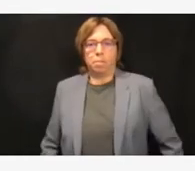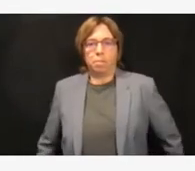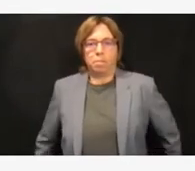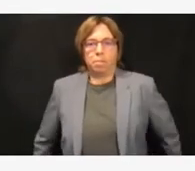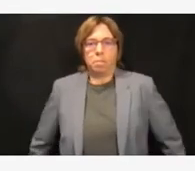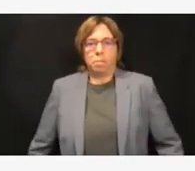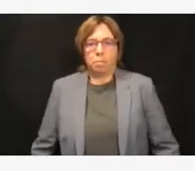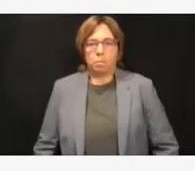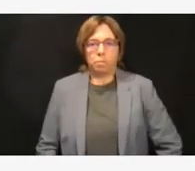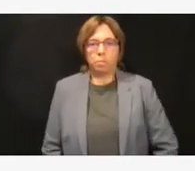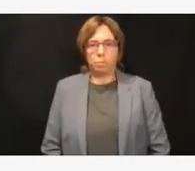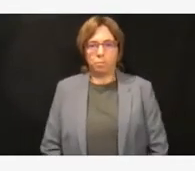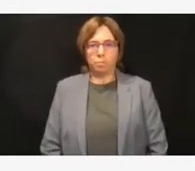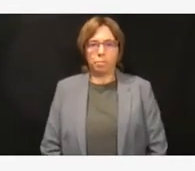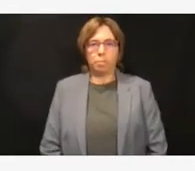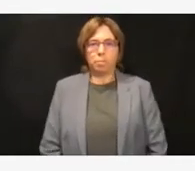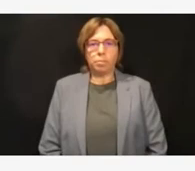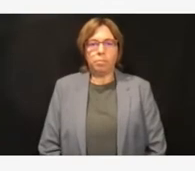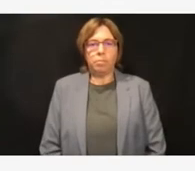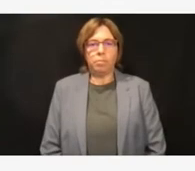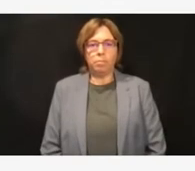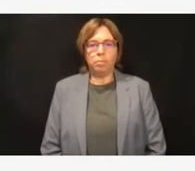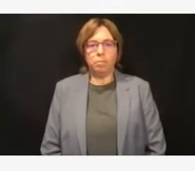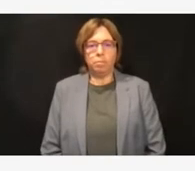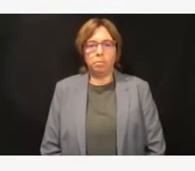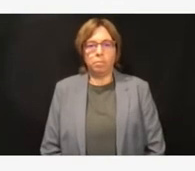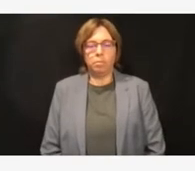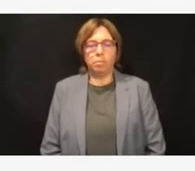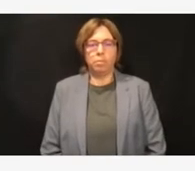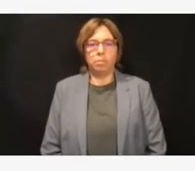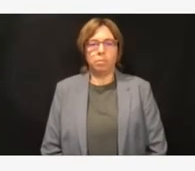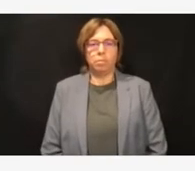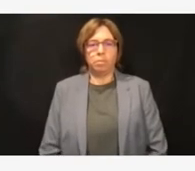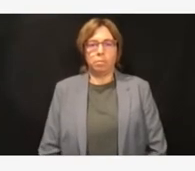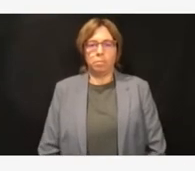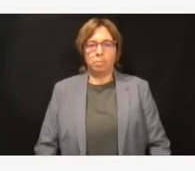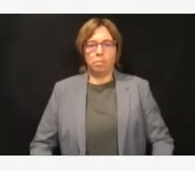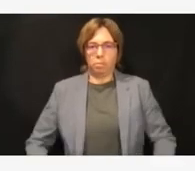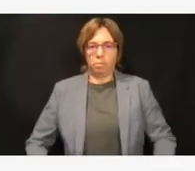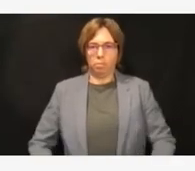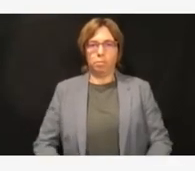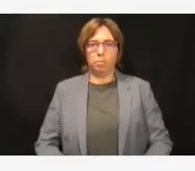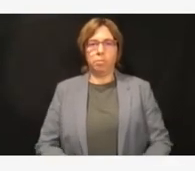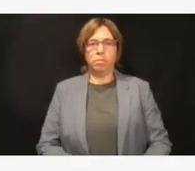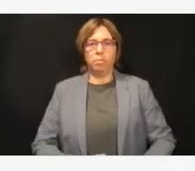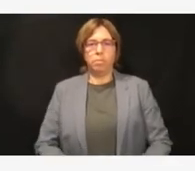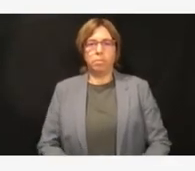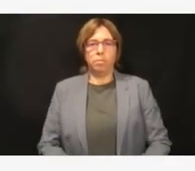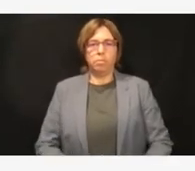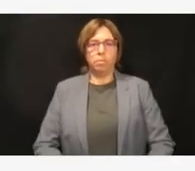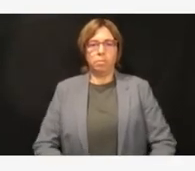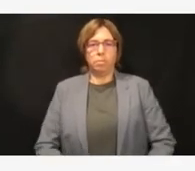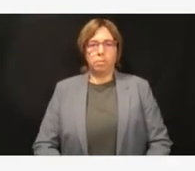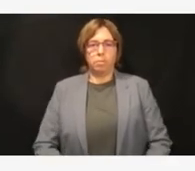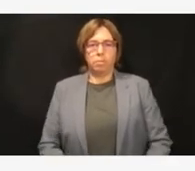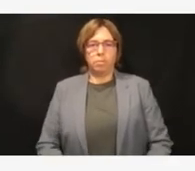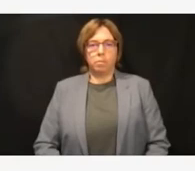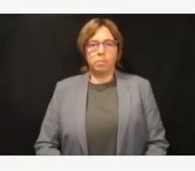This means that crisis standards of care remain in effect for the Panhandle Health District, which encompasses Boundary, Bonner,